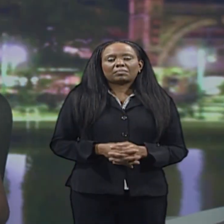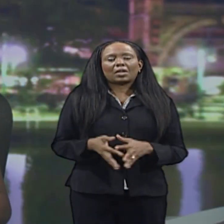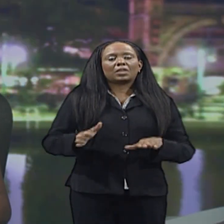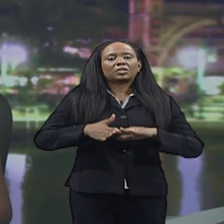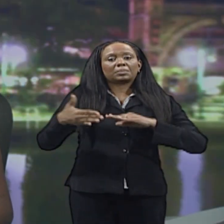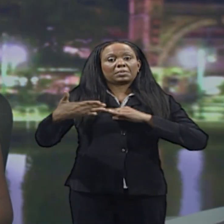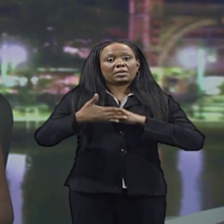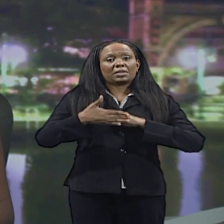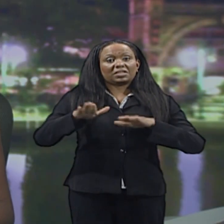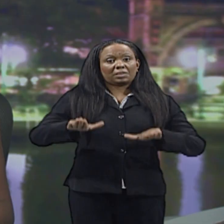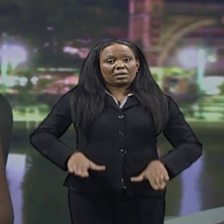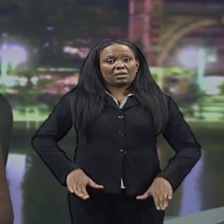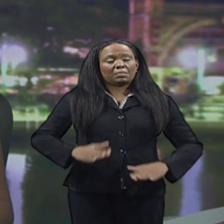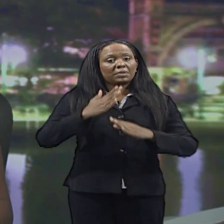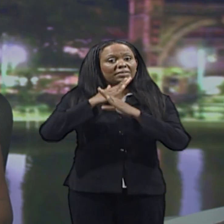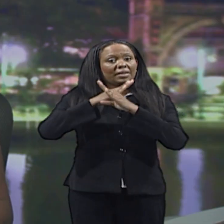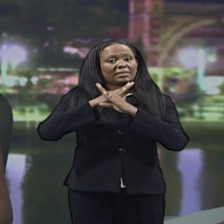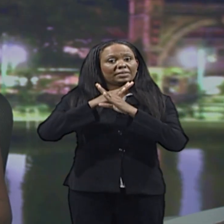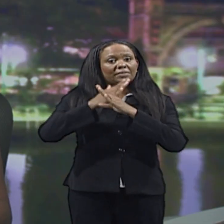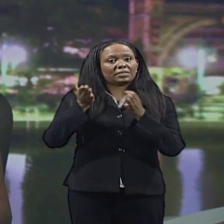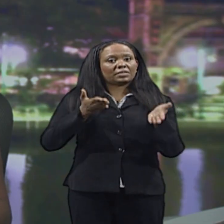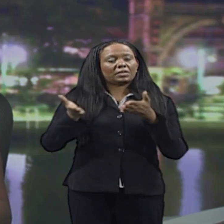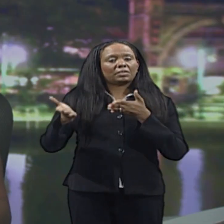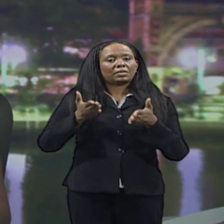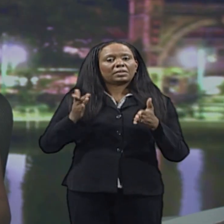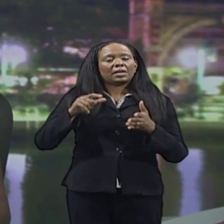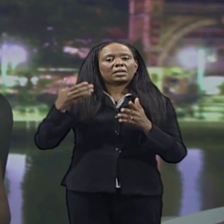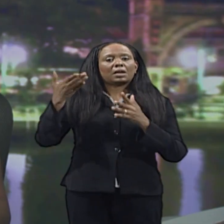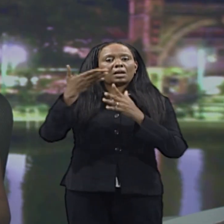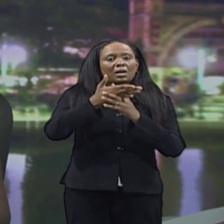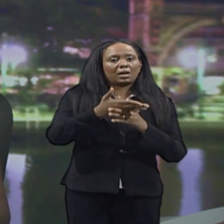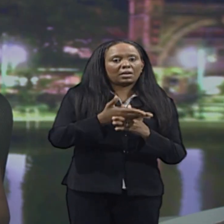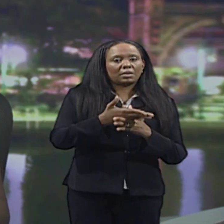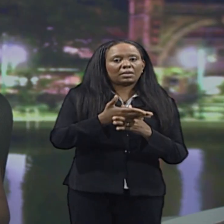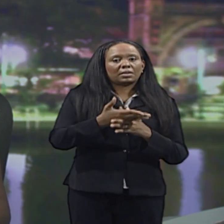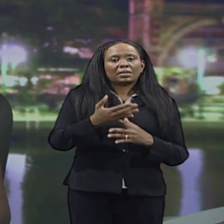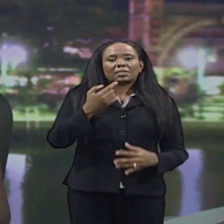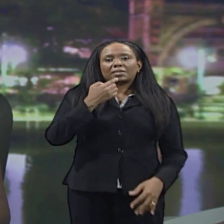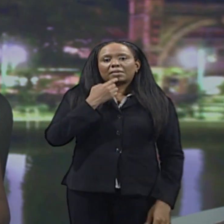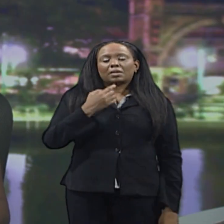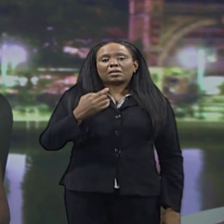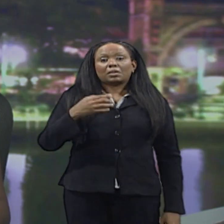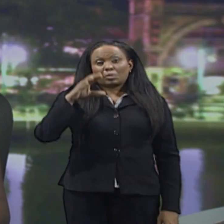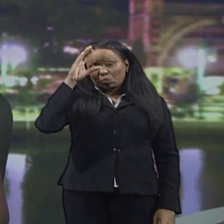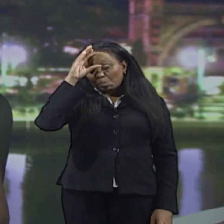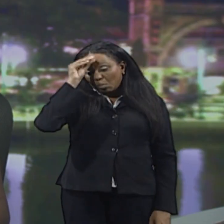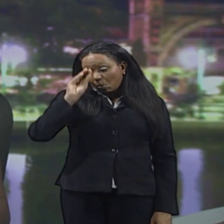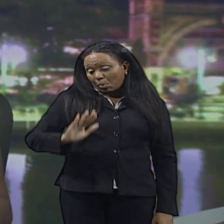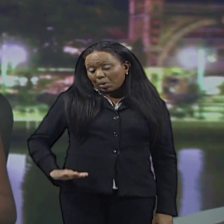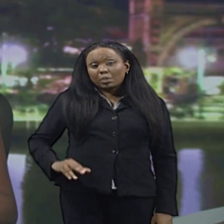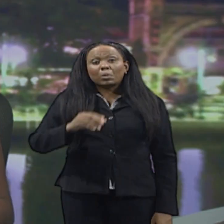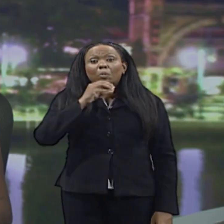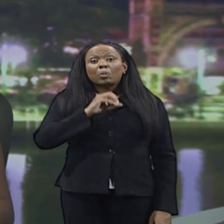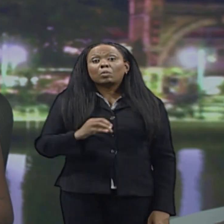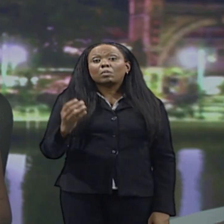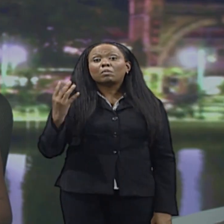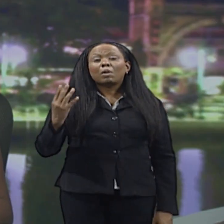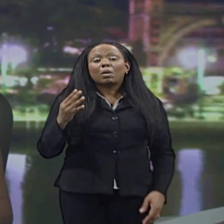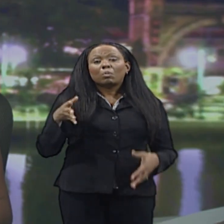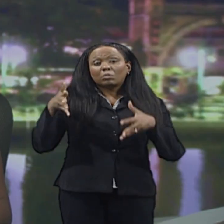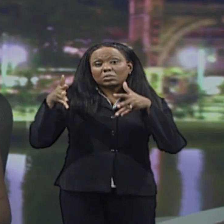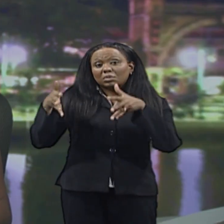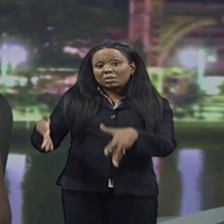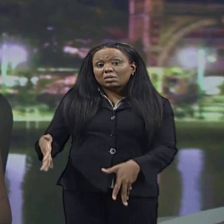Jamaica's Child Protective Services were called in to intervene after it was reported that a four-year-old boy was repeatedly